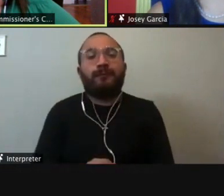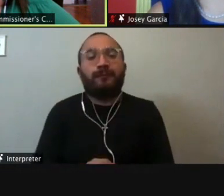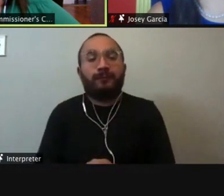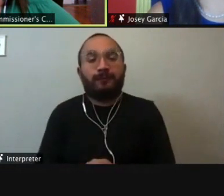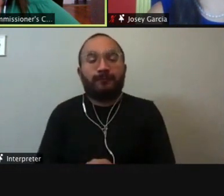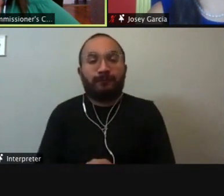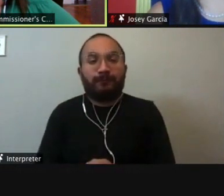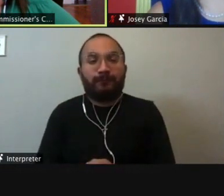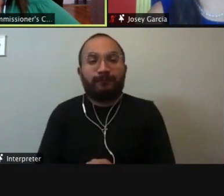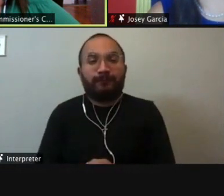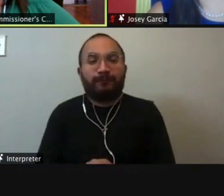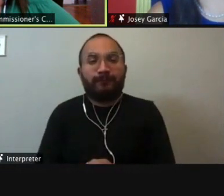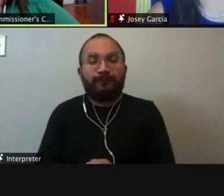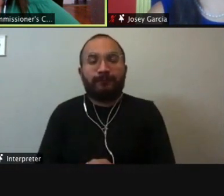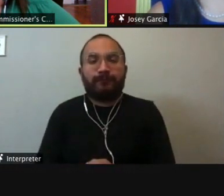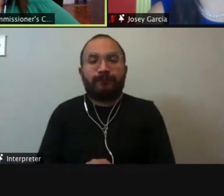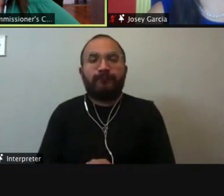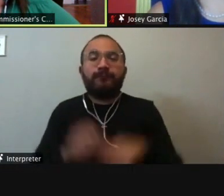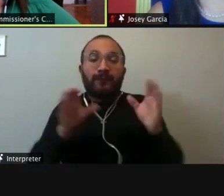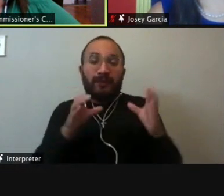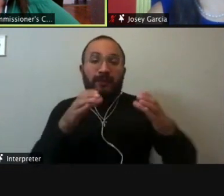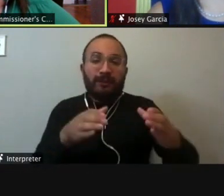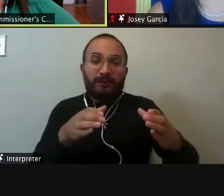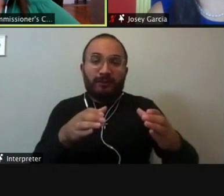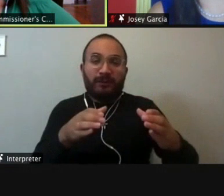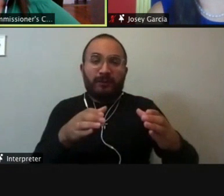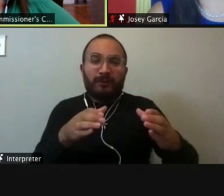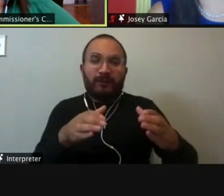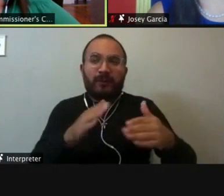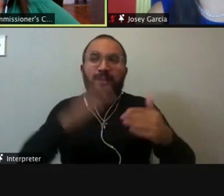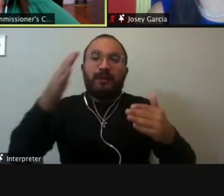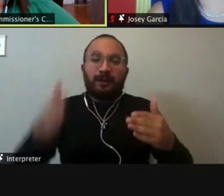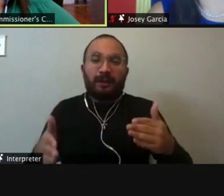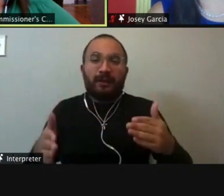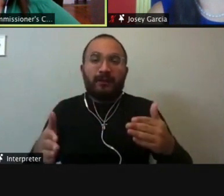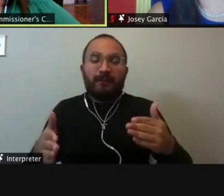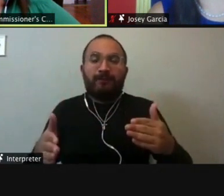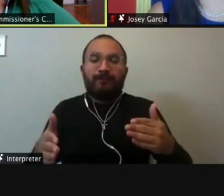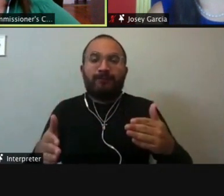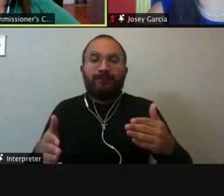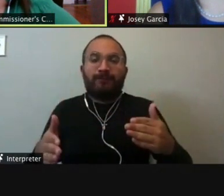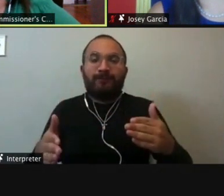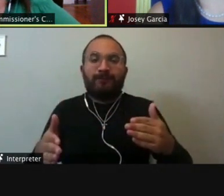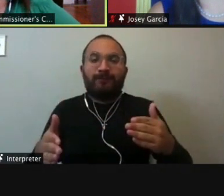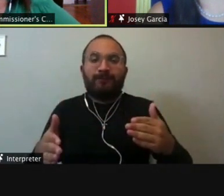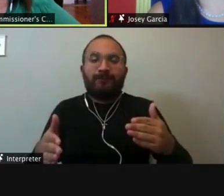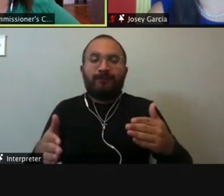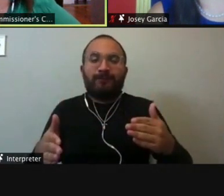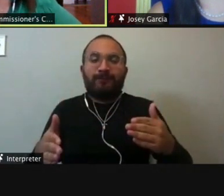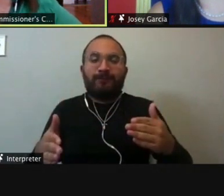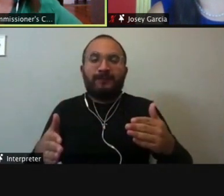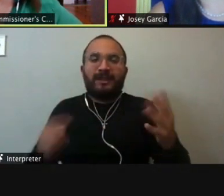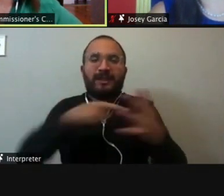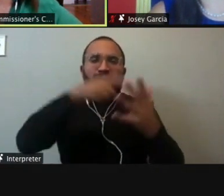commitment to end the use of solitary confinement and extended in cell time, which has proven to cause mental deterioration and